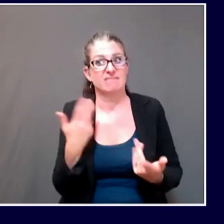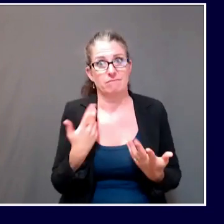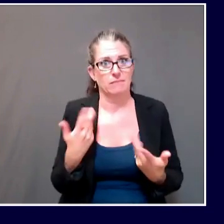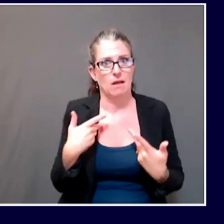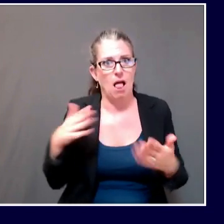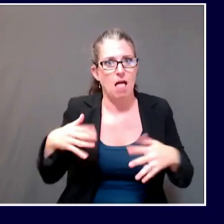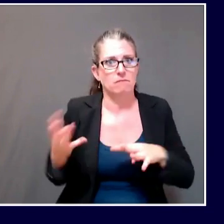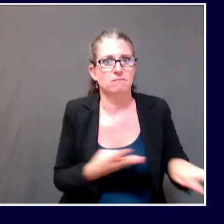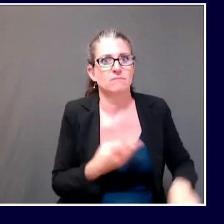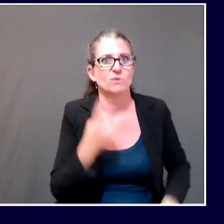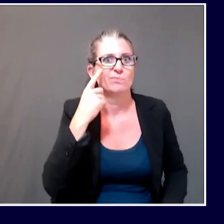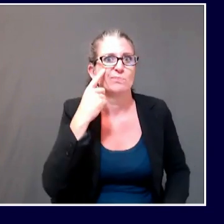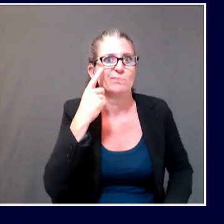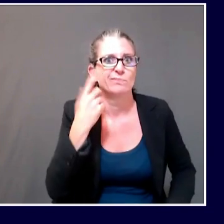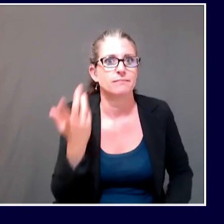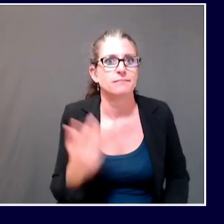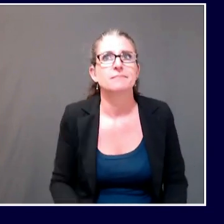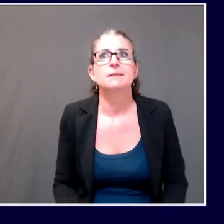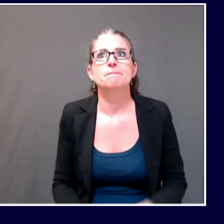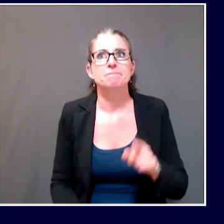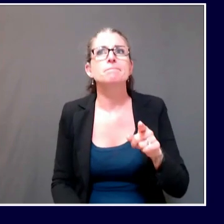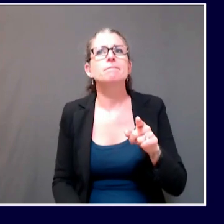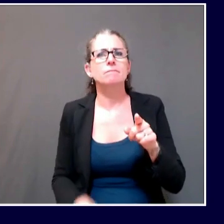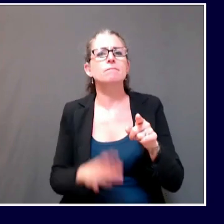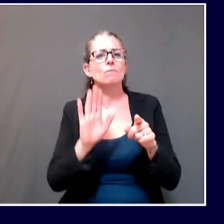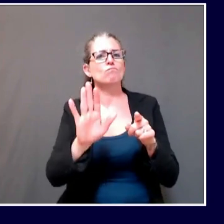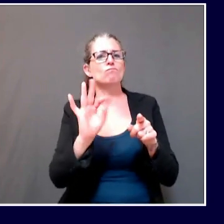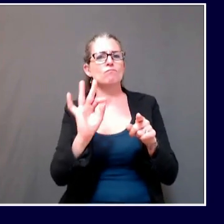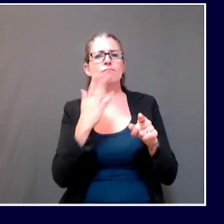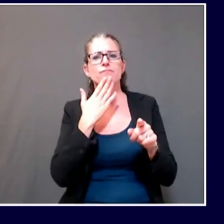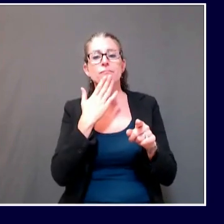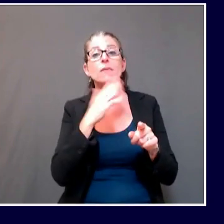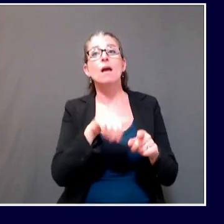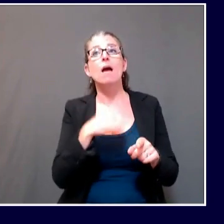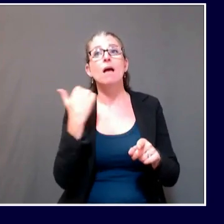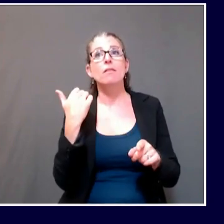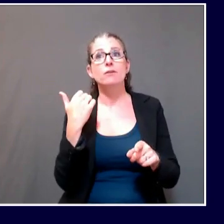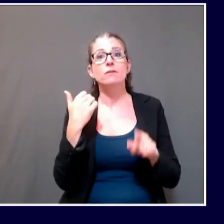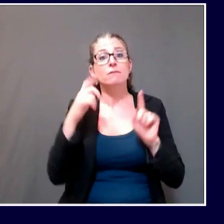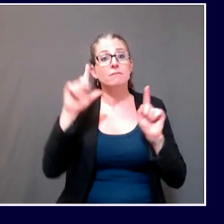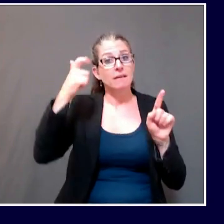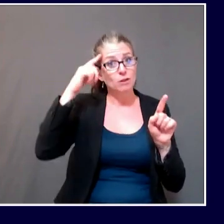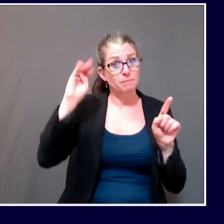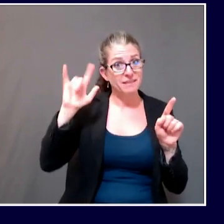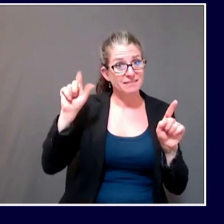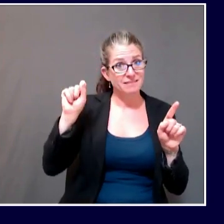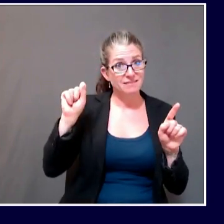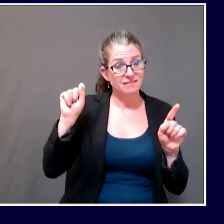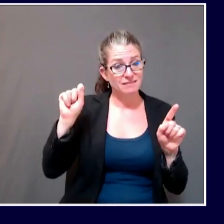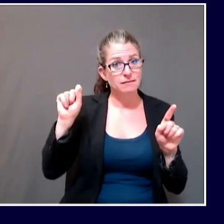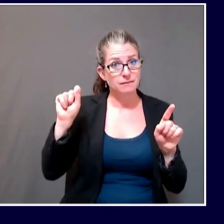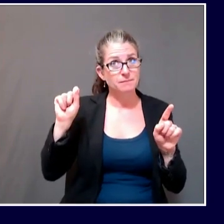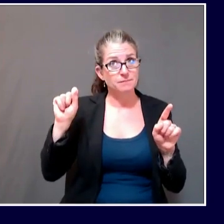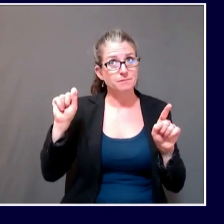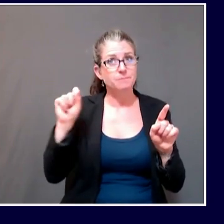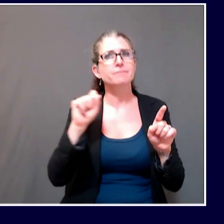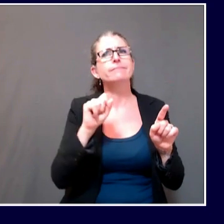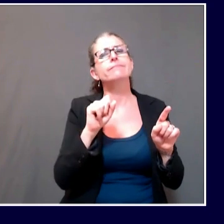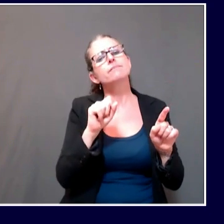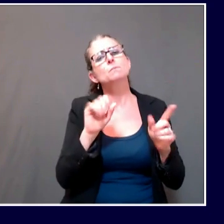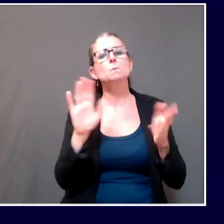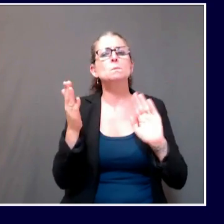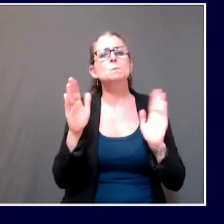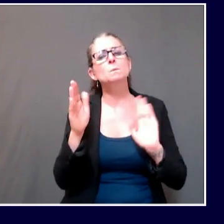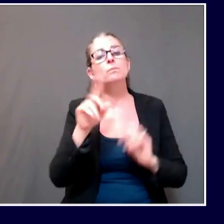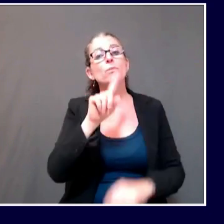the same lines, what reassurance statewide can you offer that the state of Maine isn't putting people at heightened risk just by